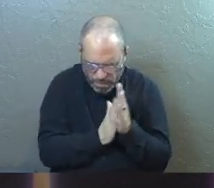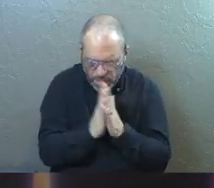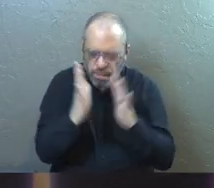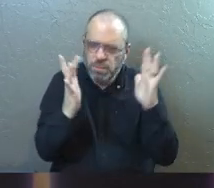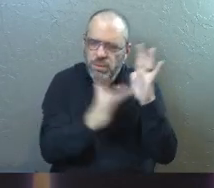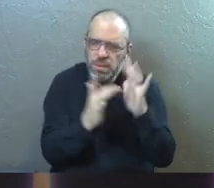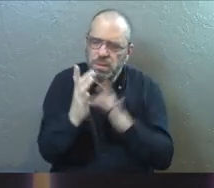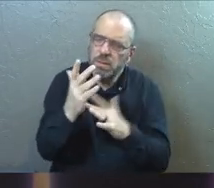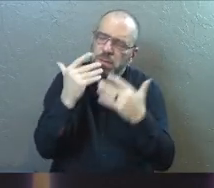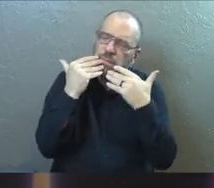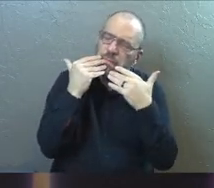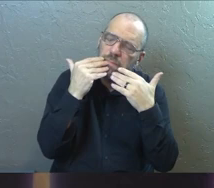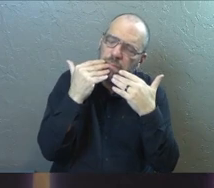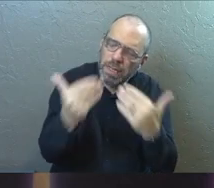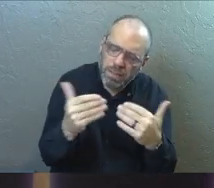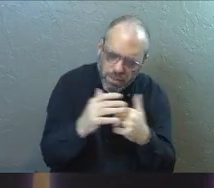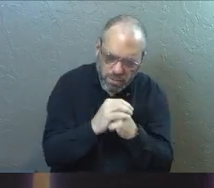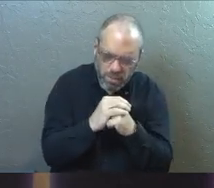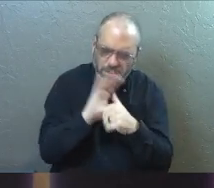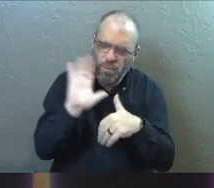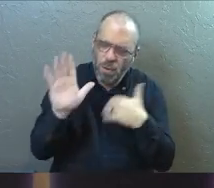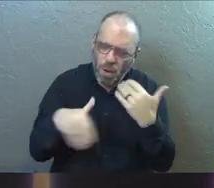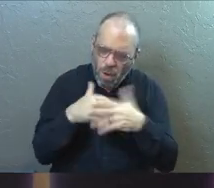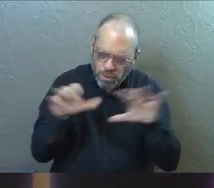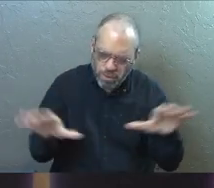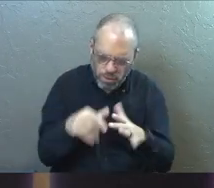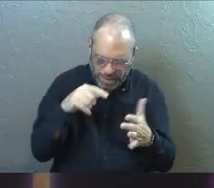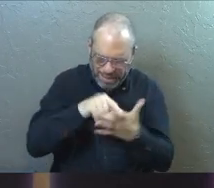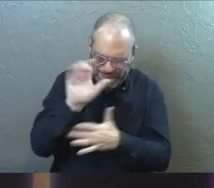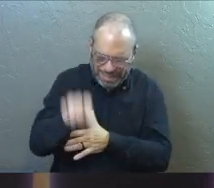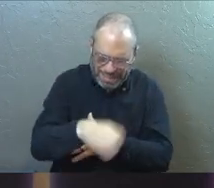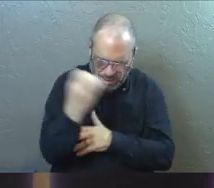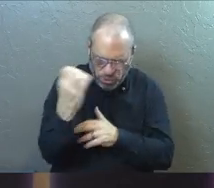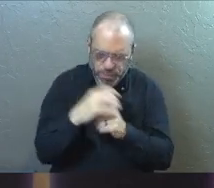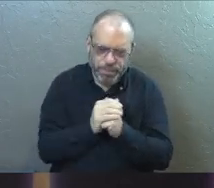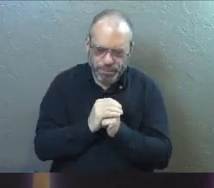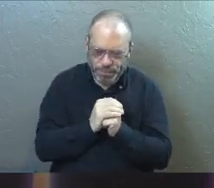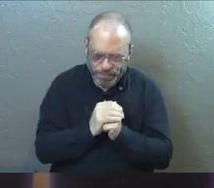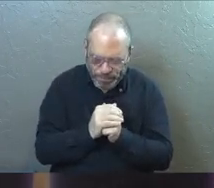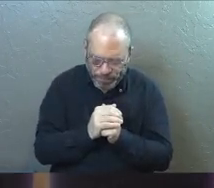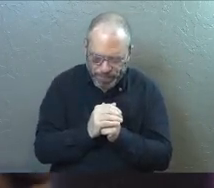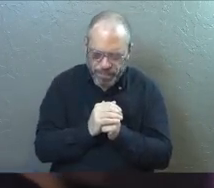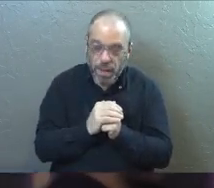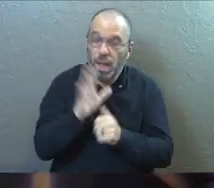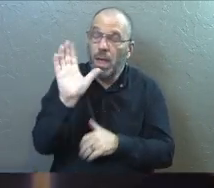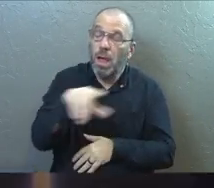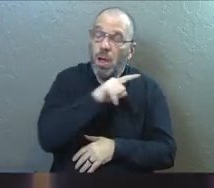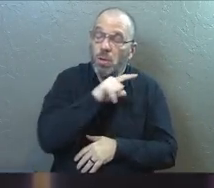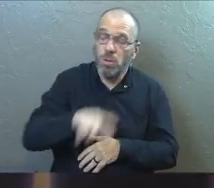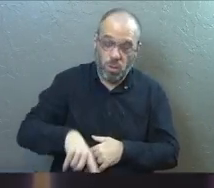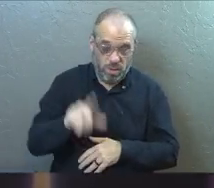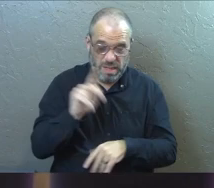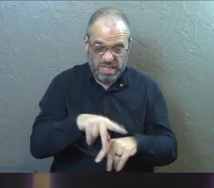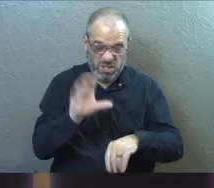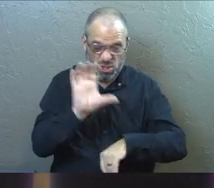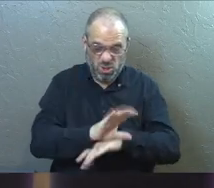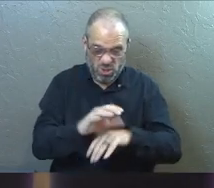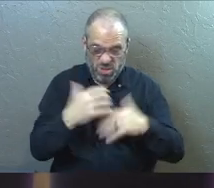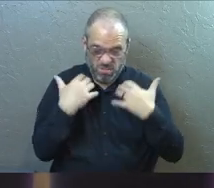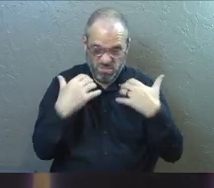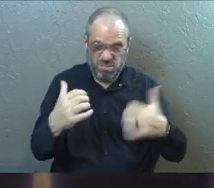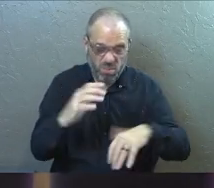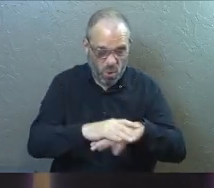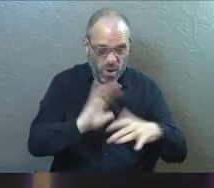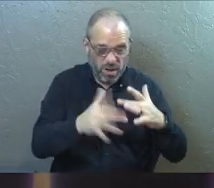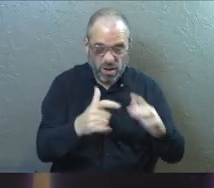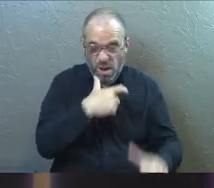Jesus we thank you Lord for all that you're doing this Easter right now God and Lord for the people in this room the people that